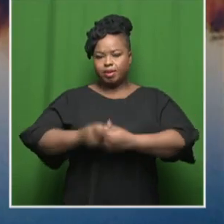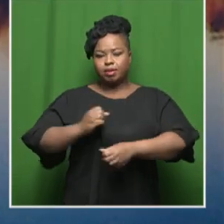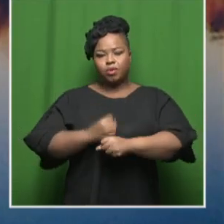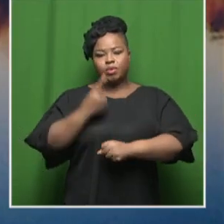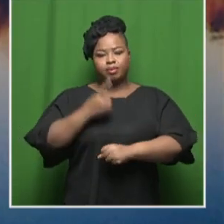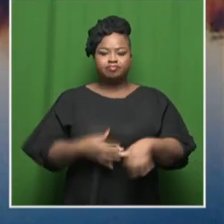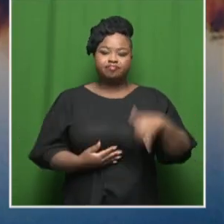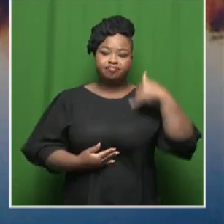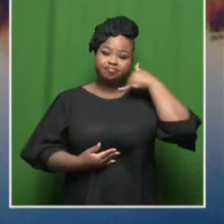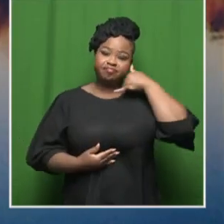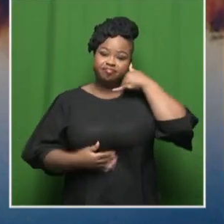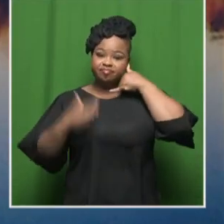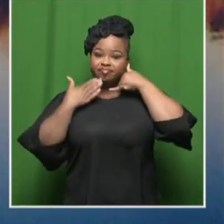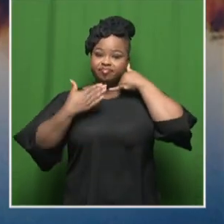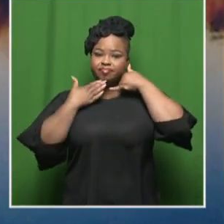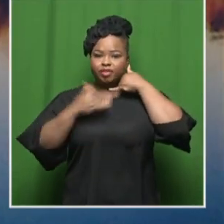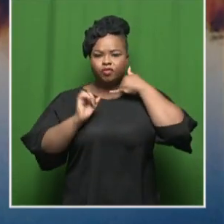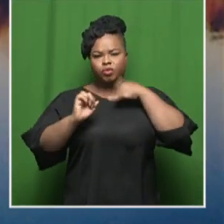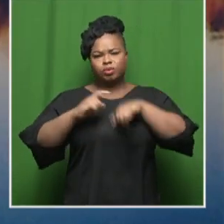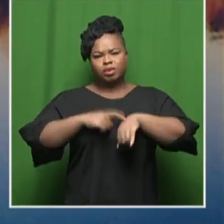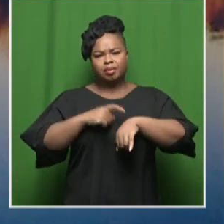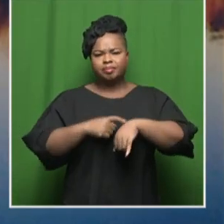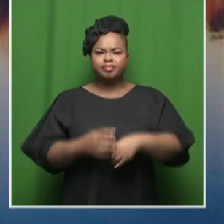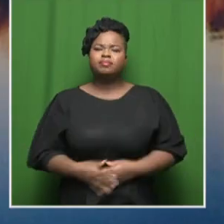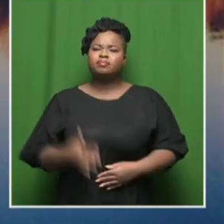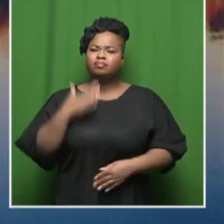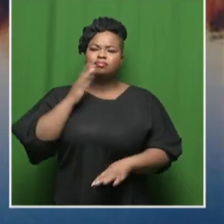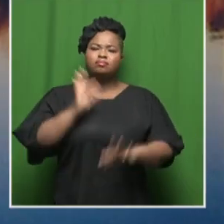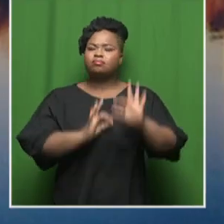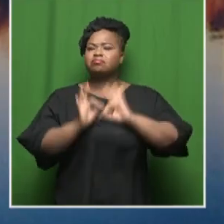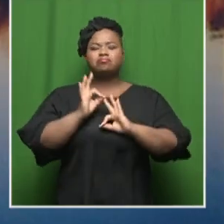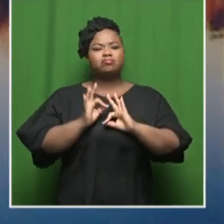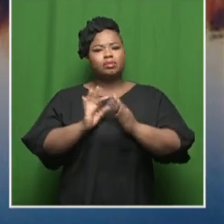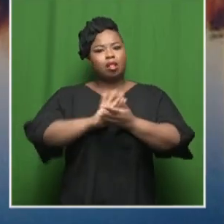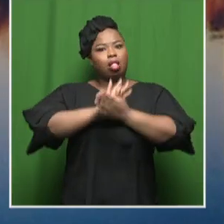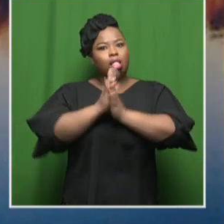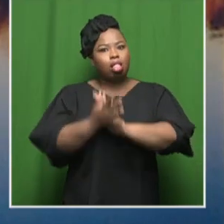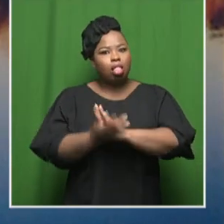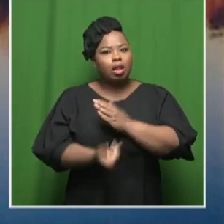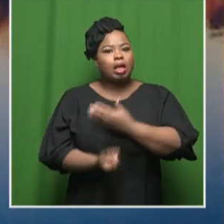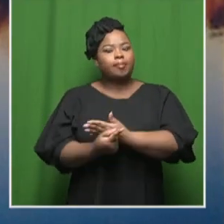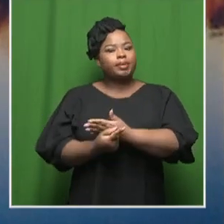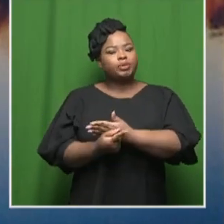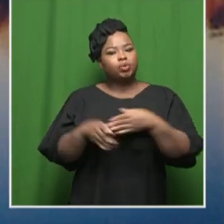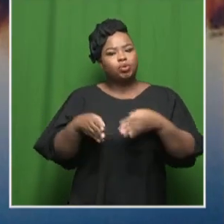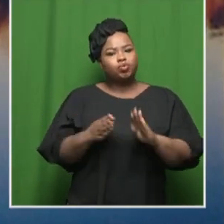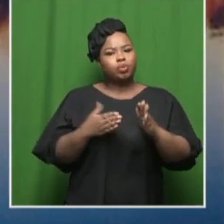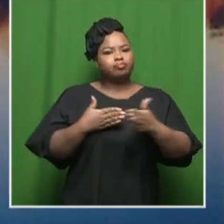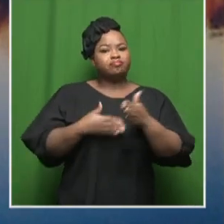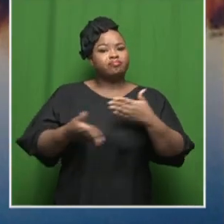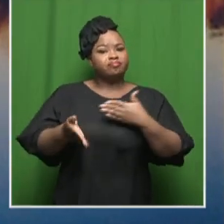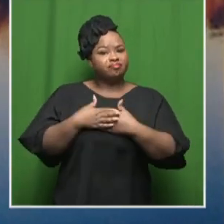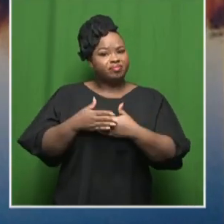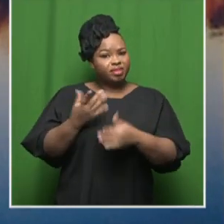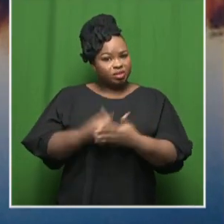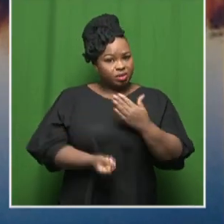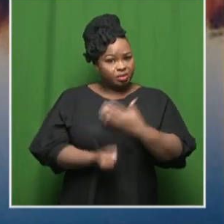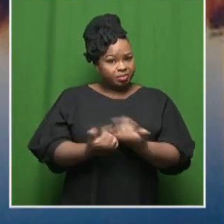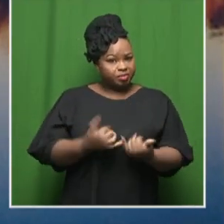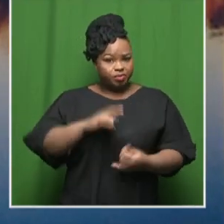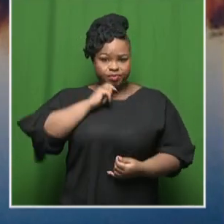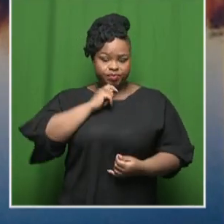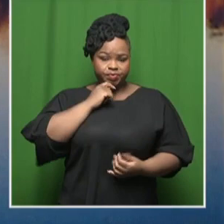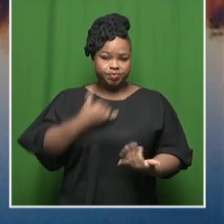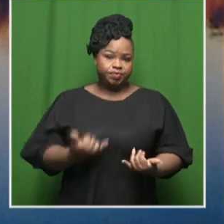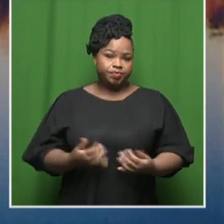Robert, thanks very much for your time. Talk to us about any damage or potential road closers that we're seeing this morning.